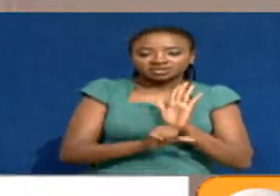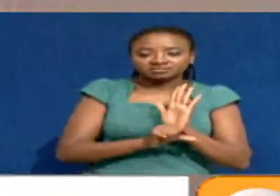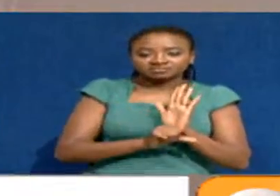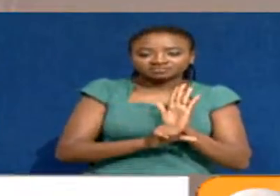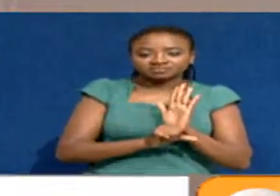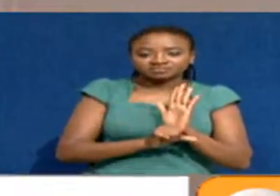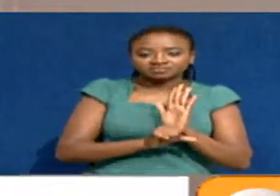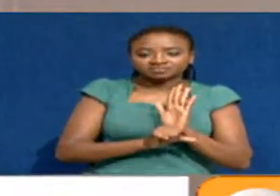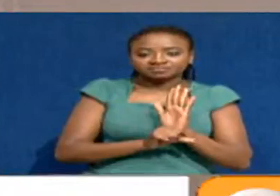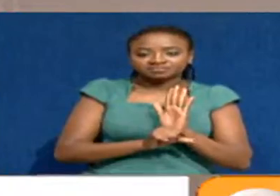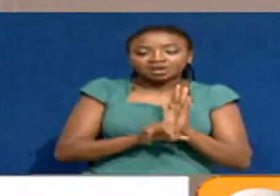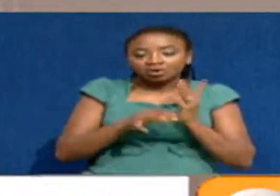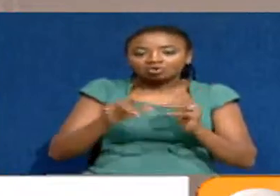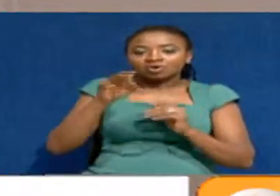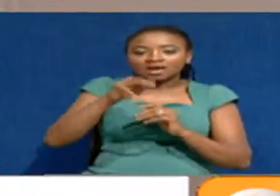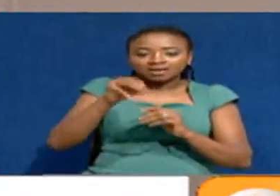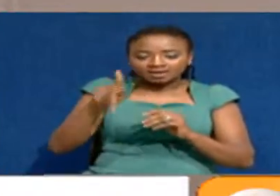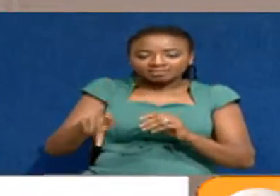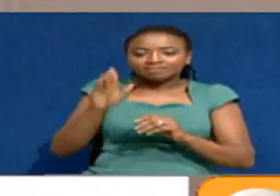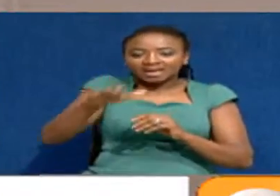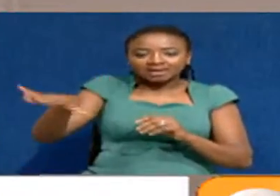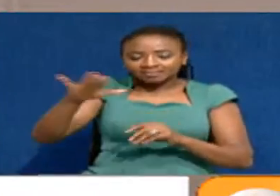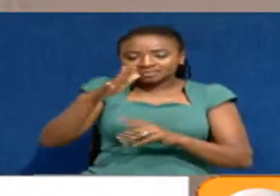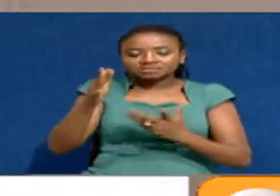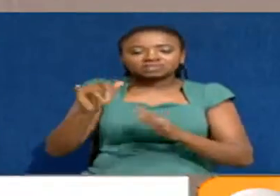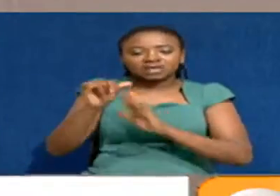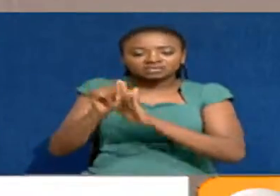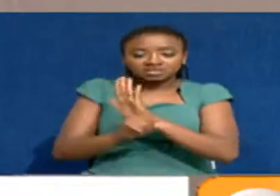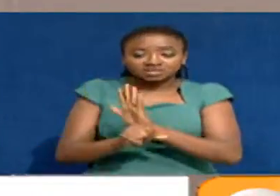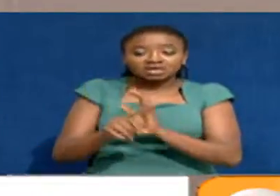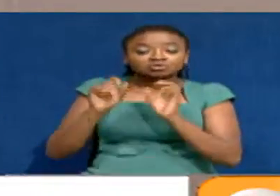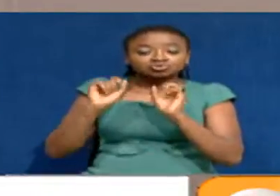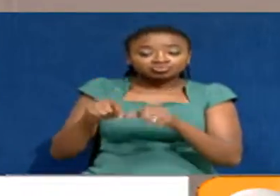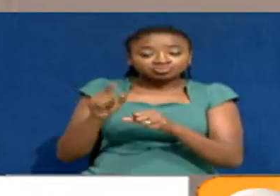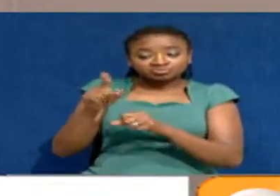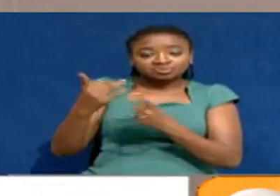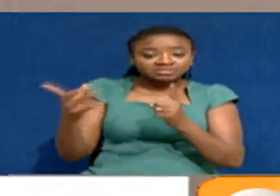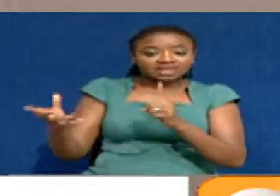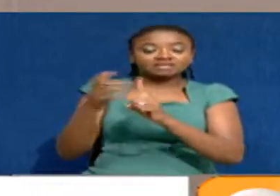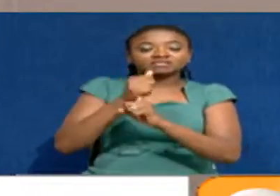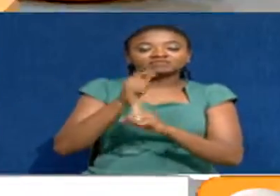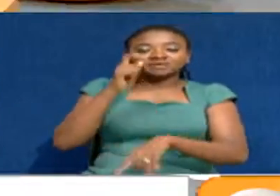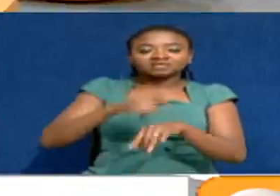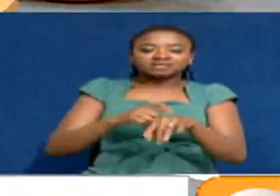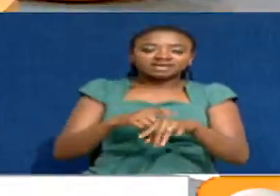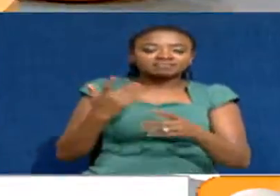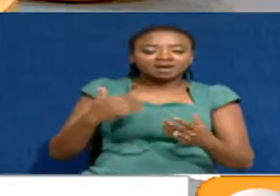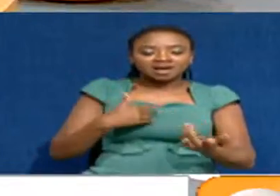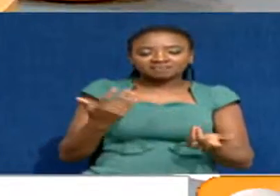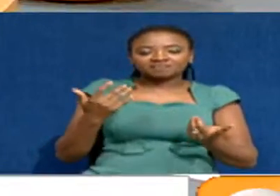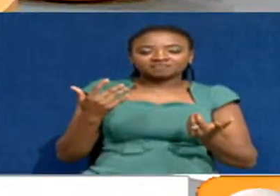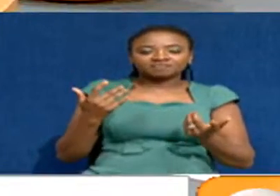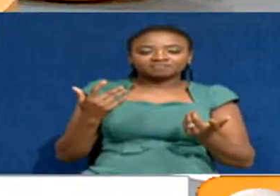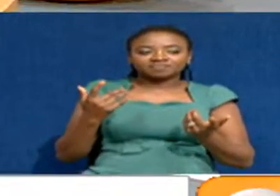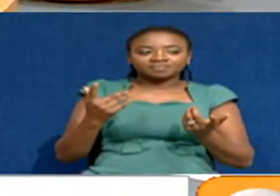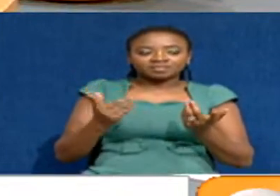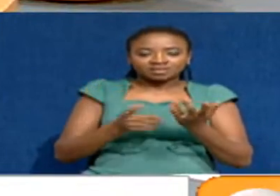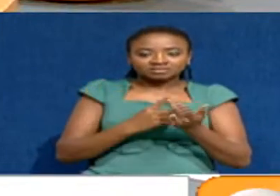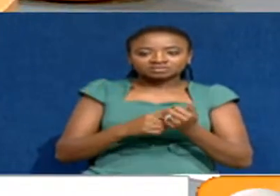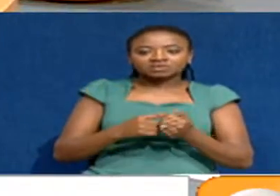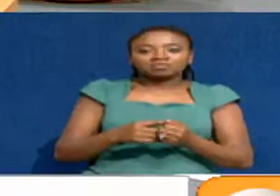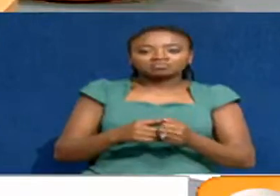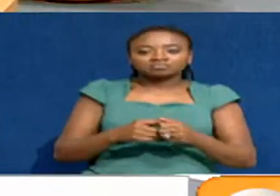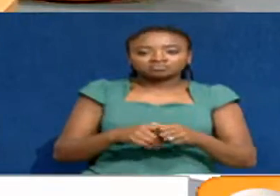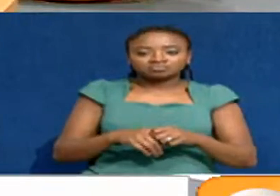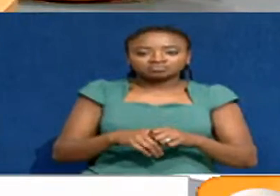And you can only do it after you have done the census. We worked on it. So why not do the legislative agenda? We will want to do it.